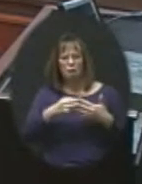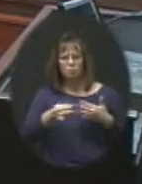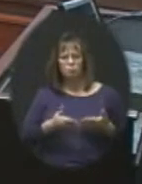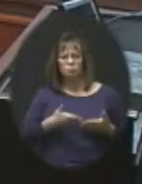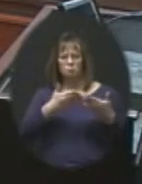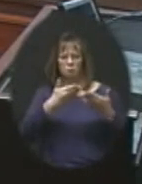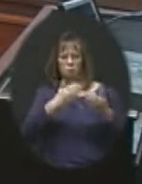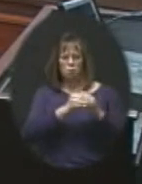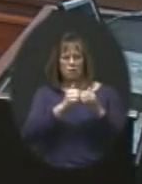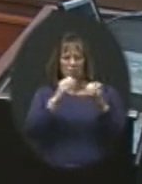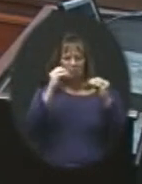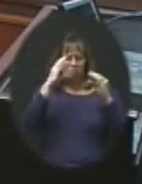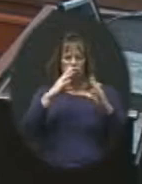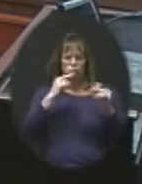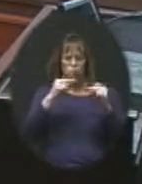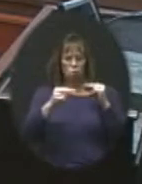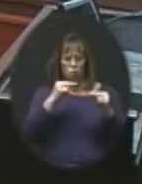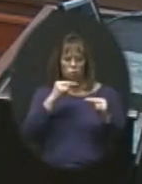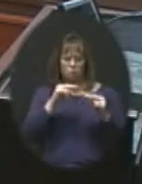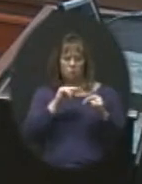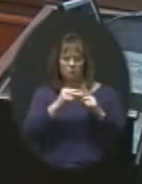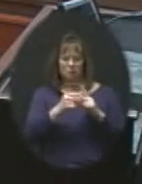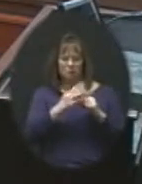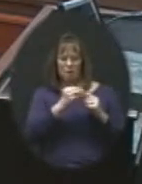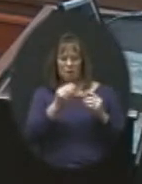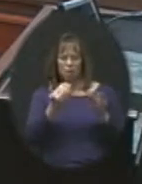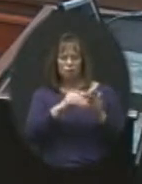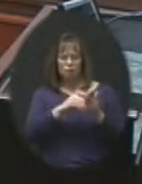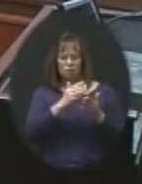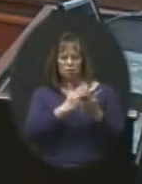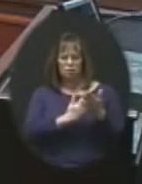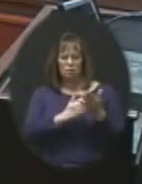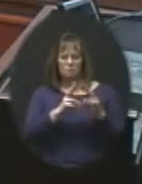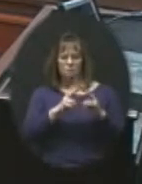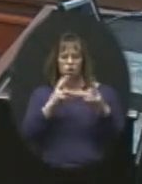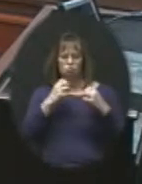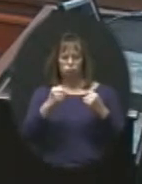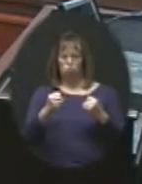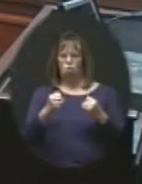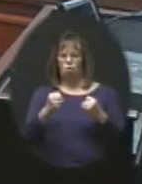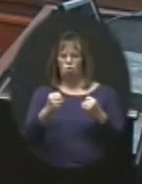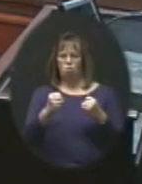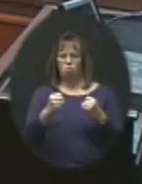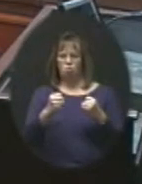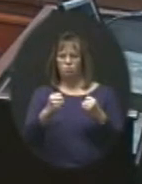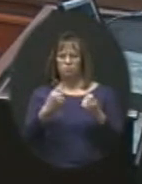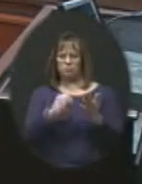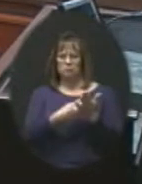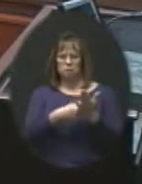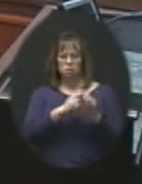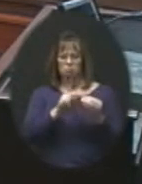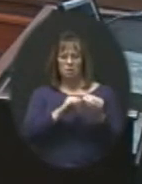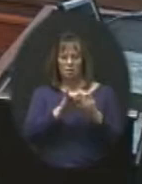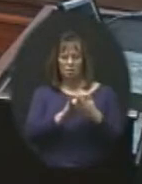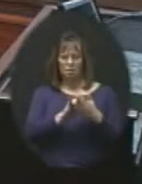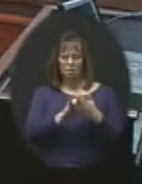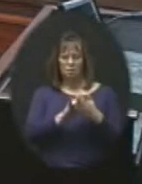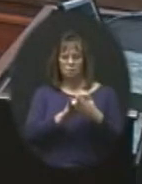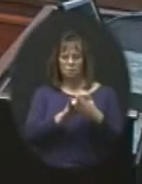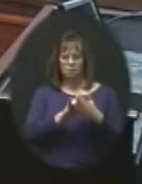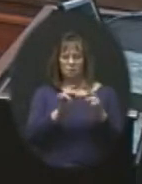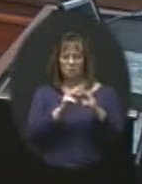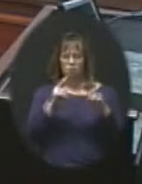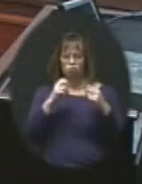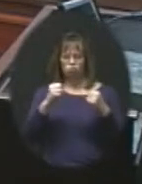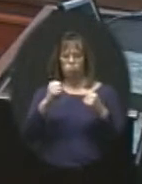teacher's negotiation standpoint, and again, there was some very strong discussions about this and some